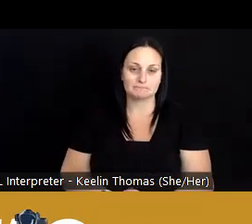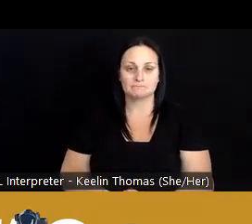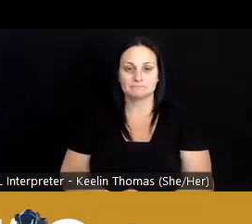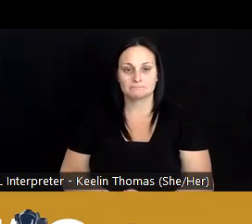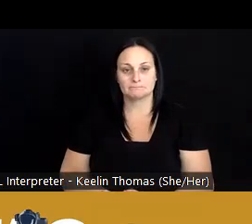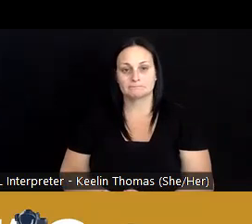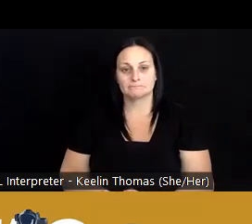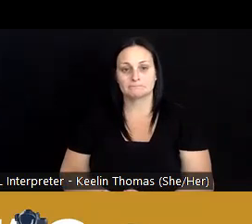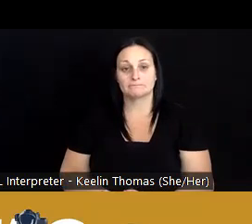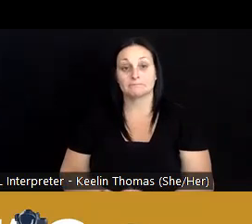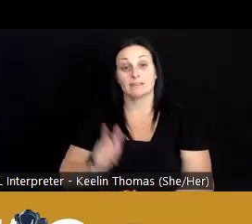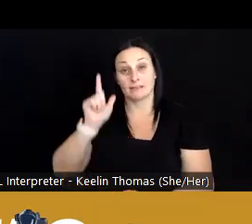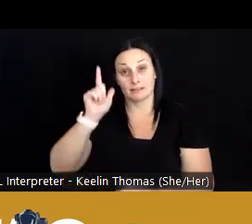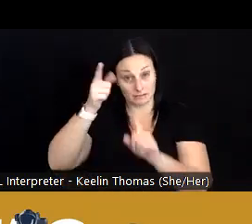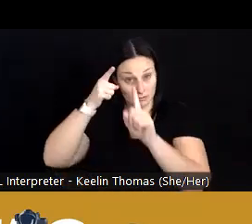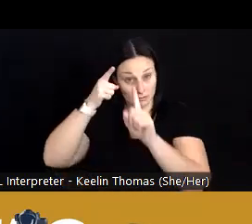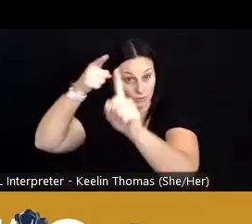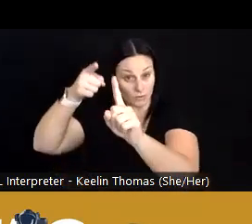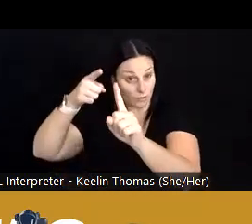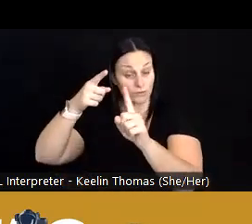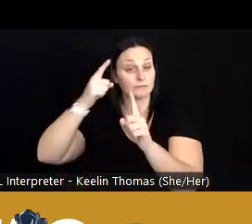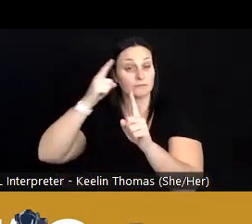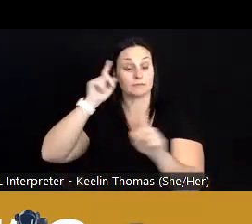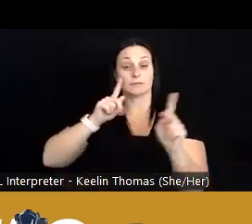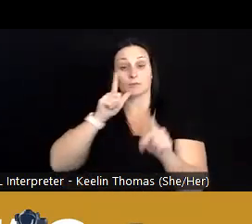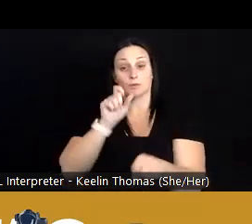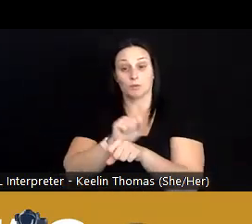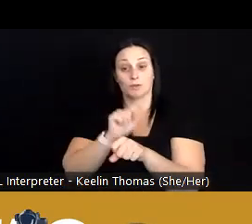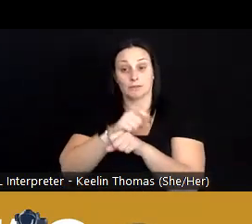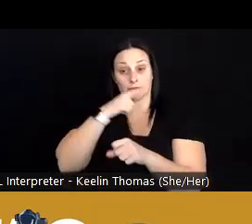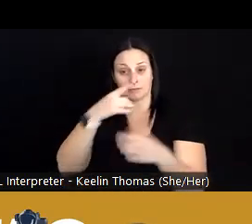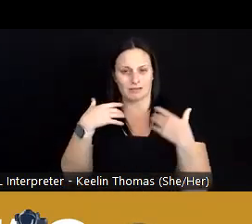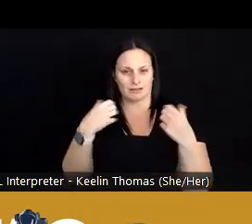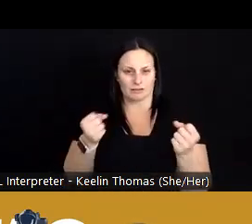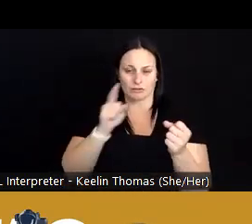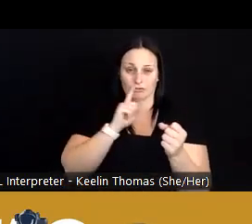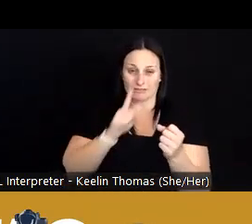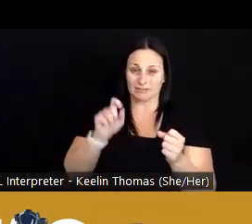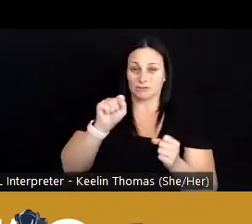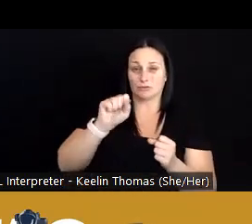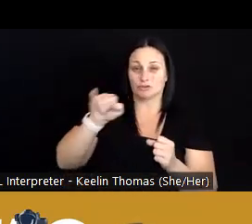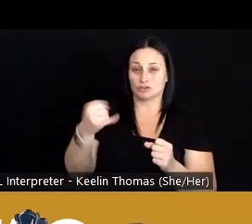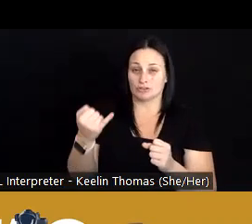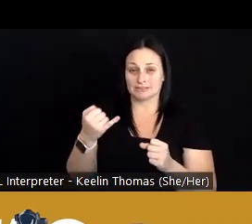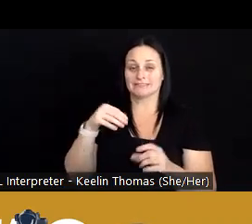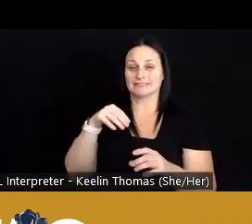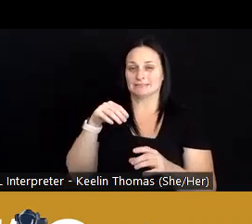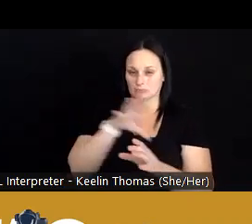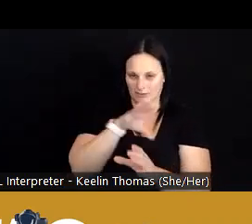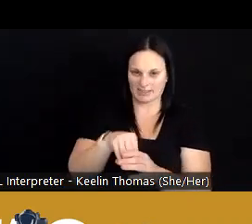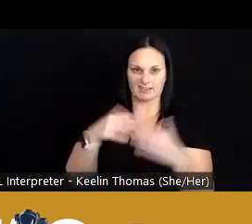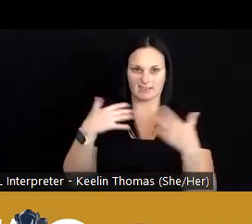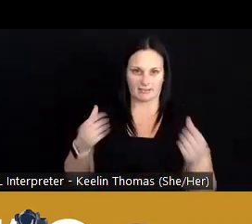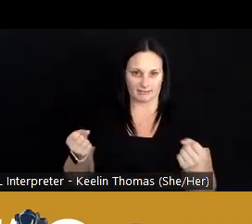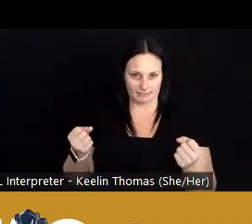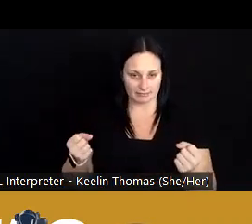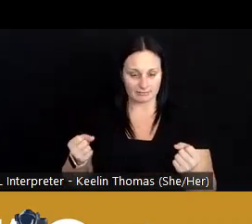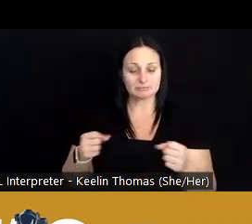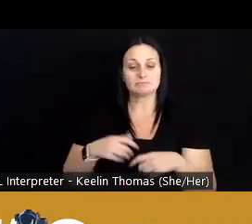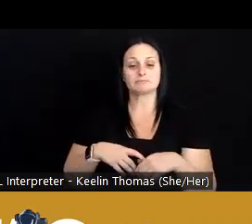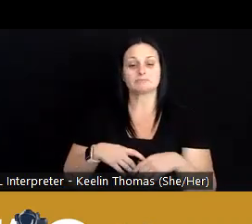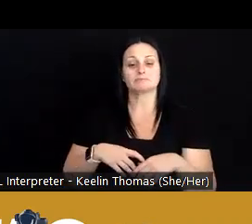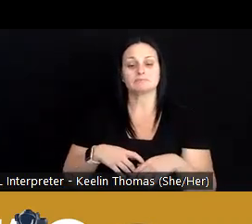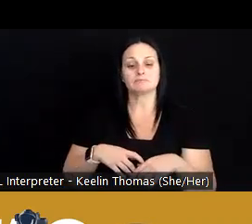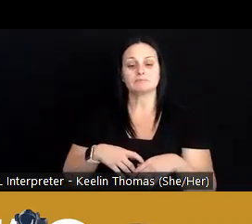Our eventual goal, however, as people who work in public health is really social justice in health. And this is